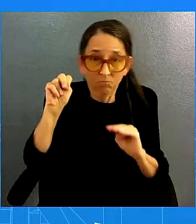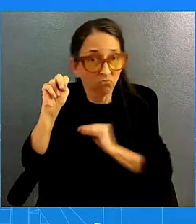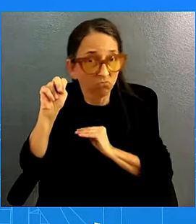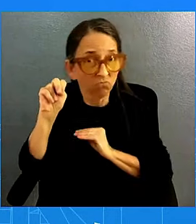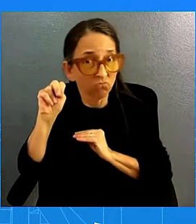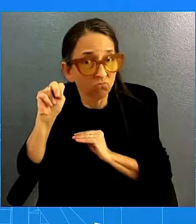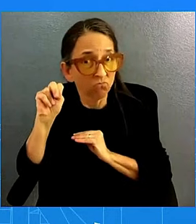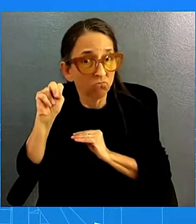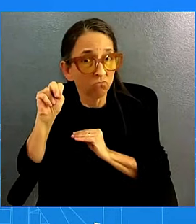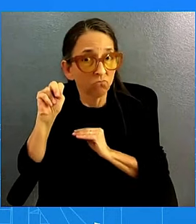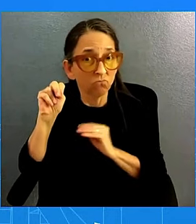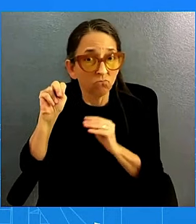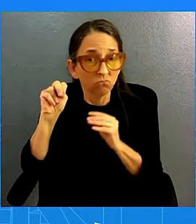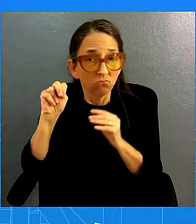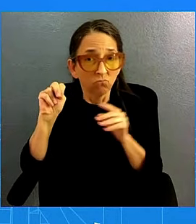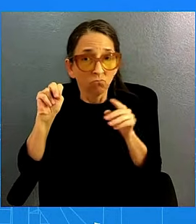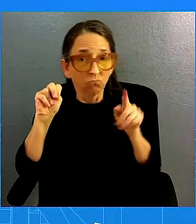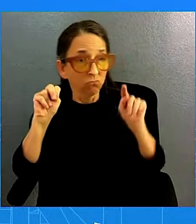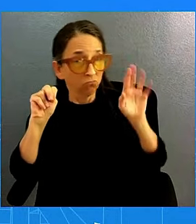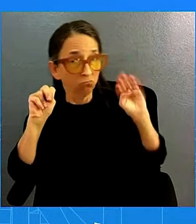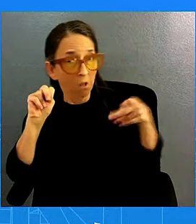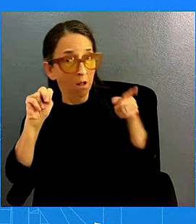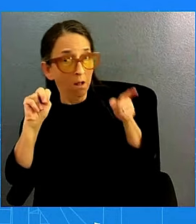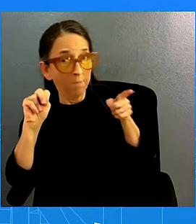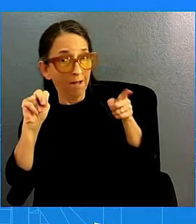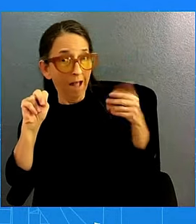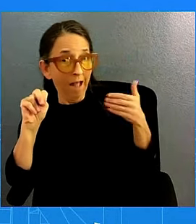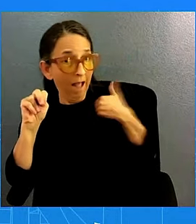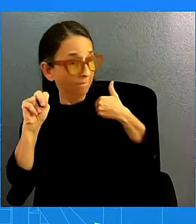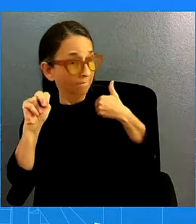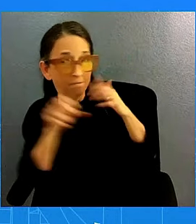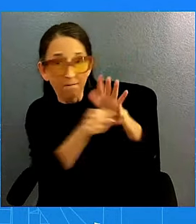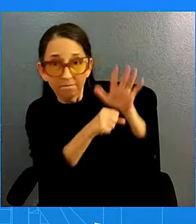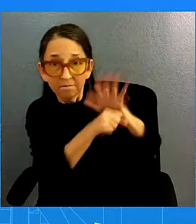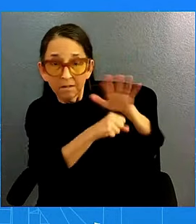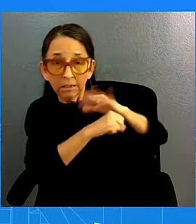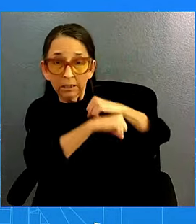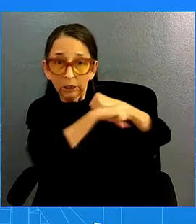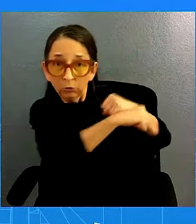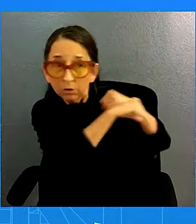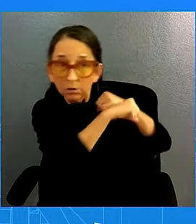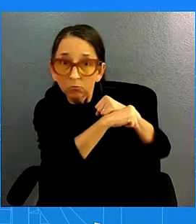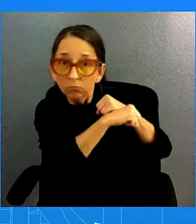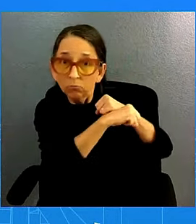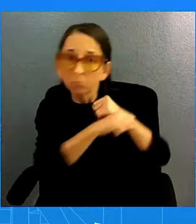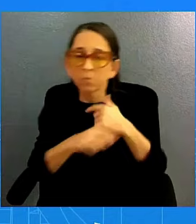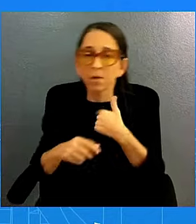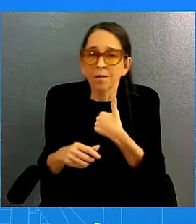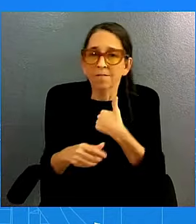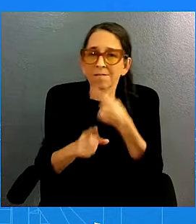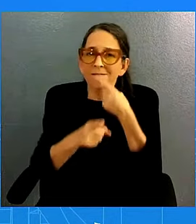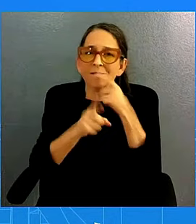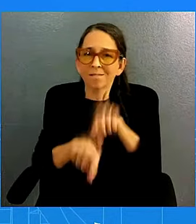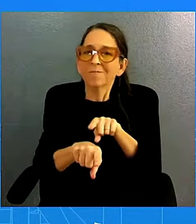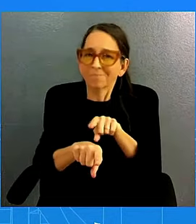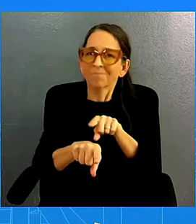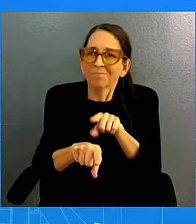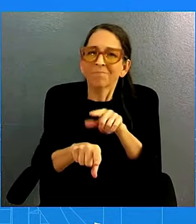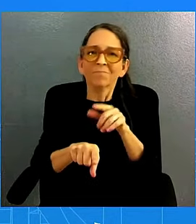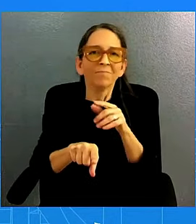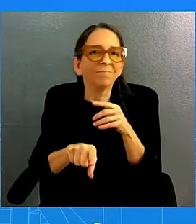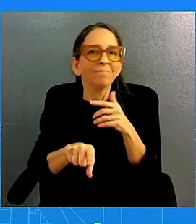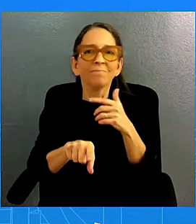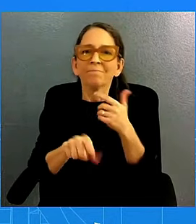is now getting the protection he needs? So, look, I'm just going to kind of reiterate what you heard from the Director just